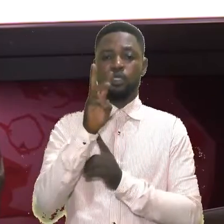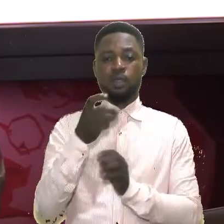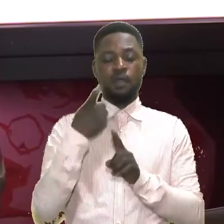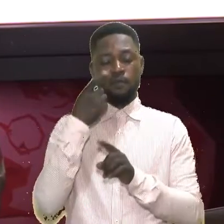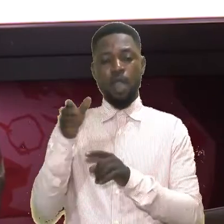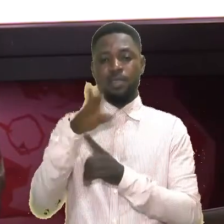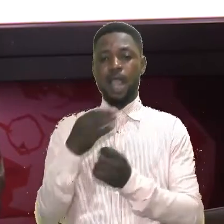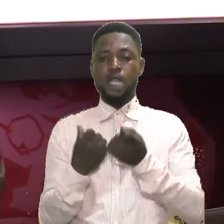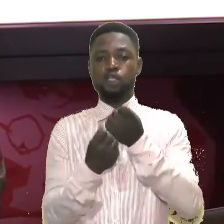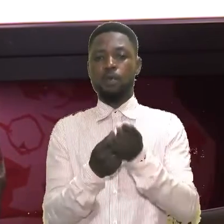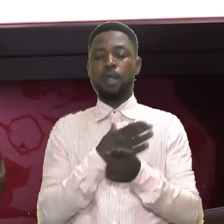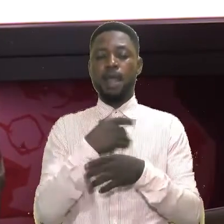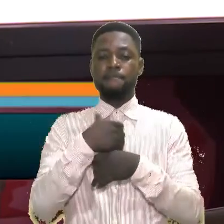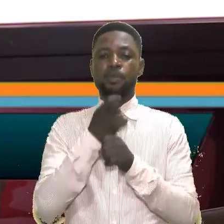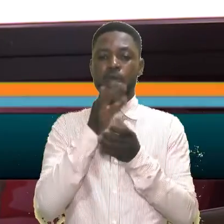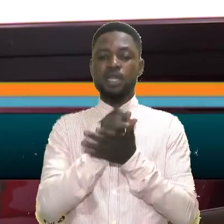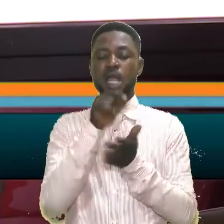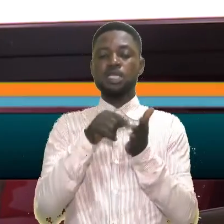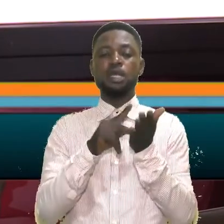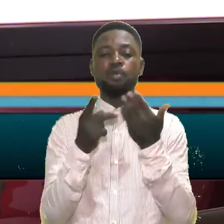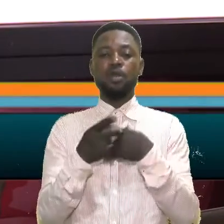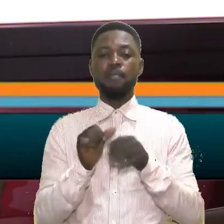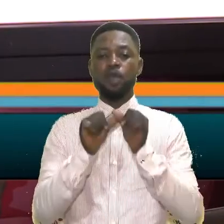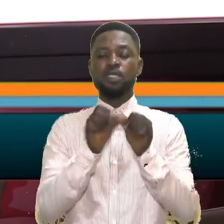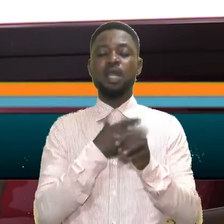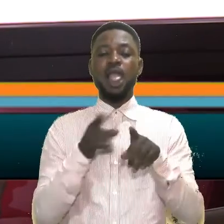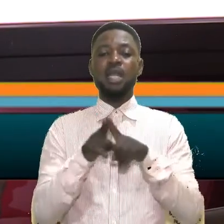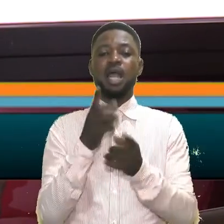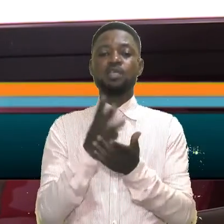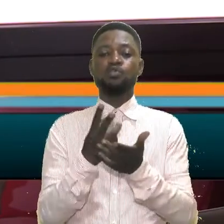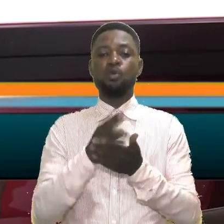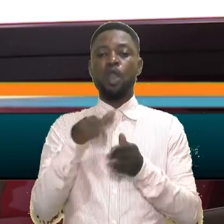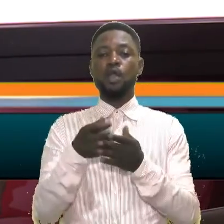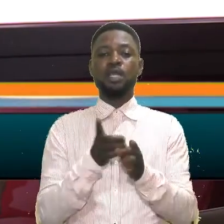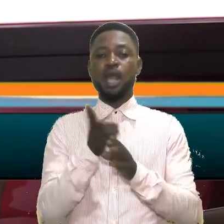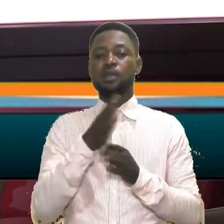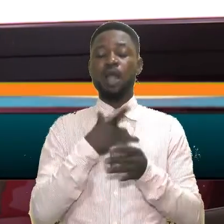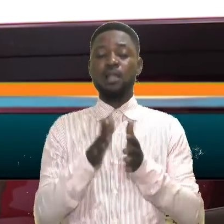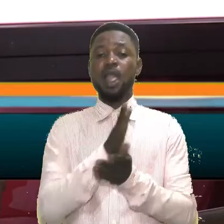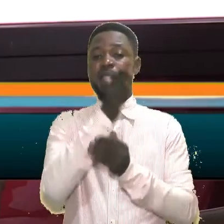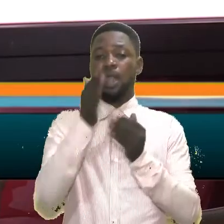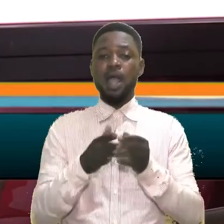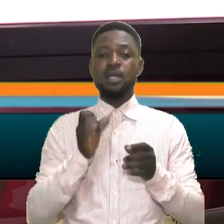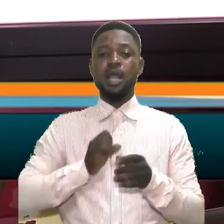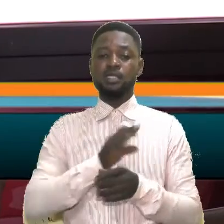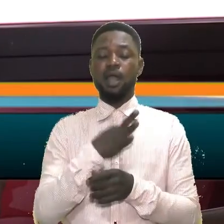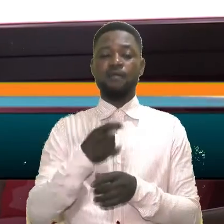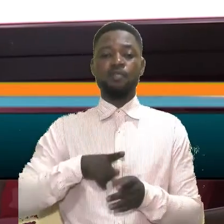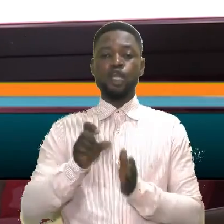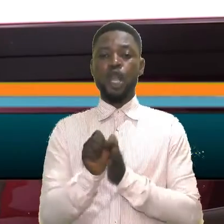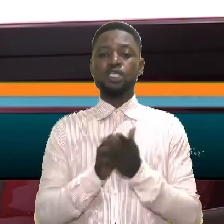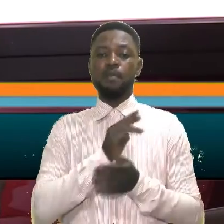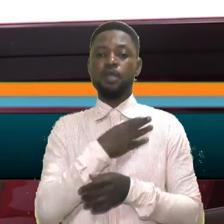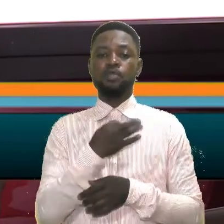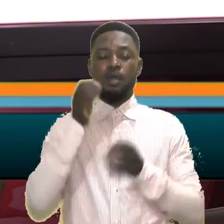District 6 for their support for ensuring that this program continues, and as well all the directors and entire staff of the Lagos